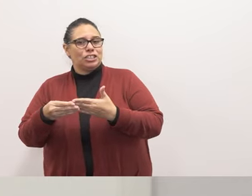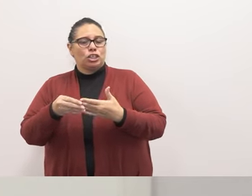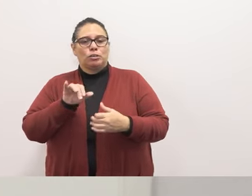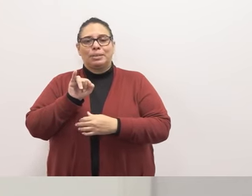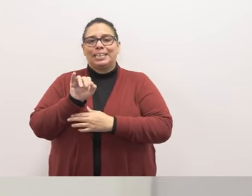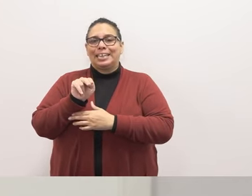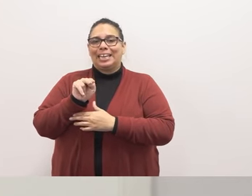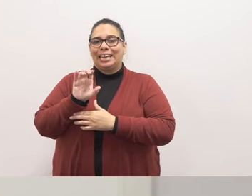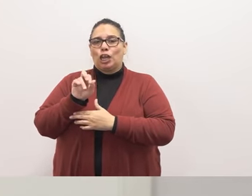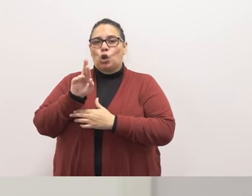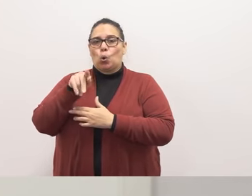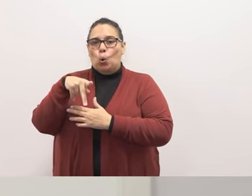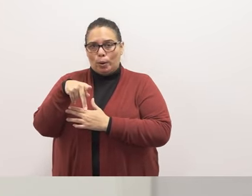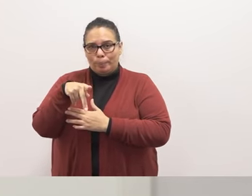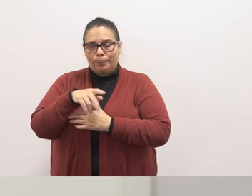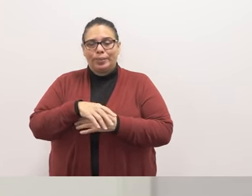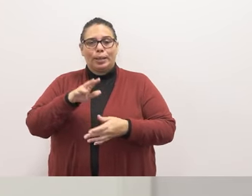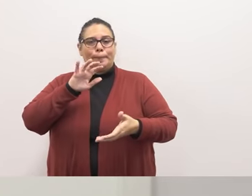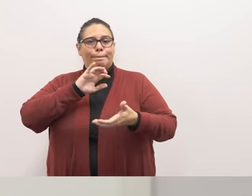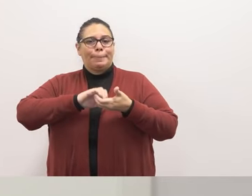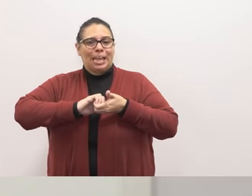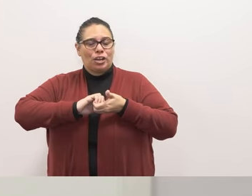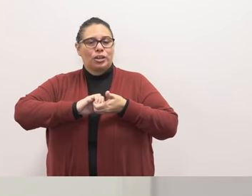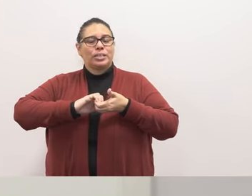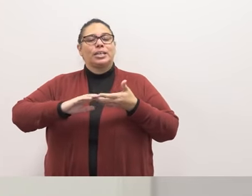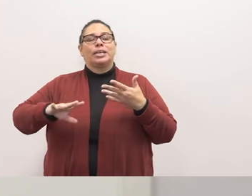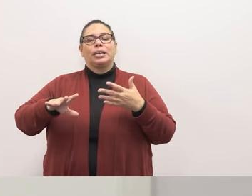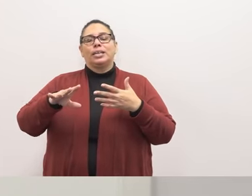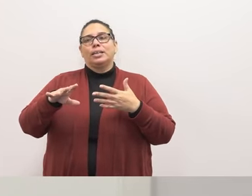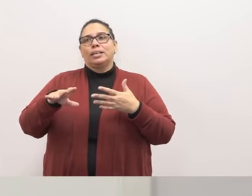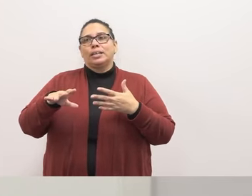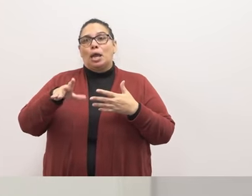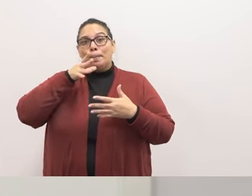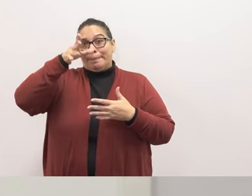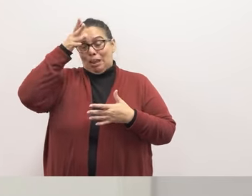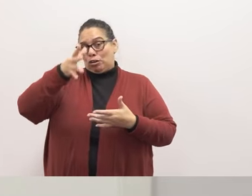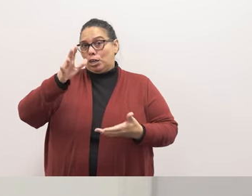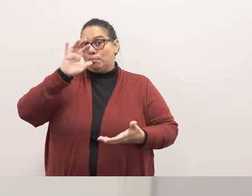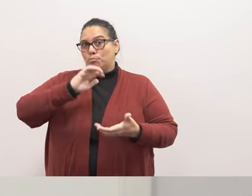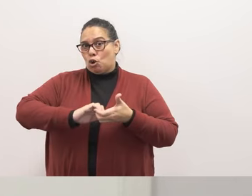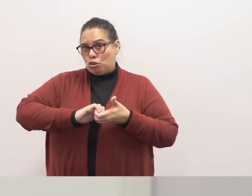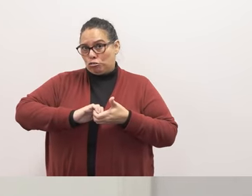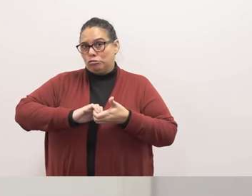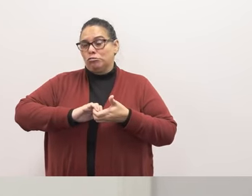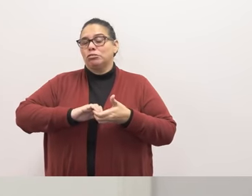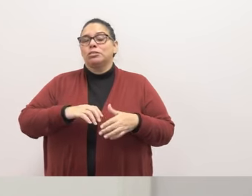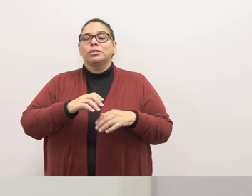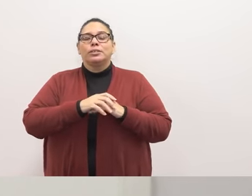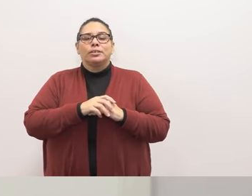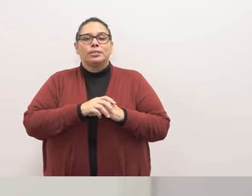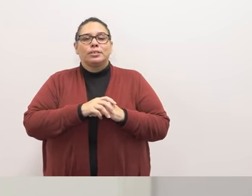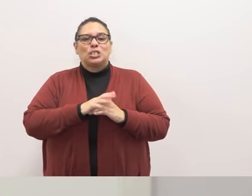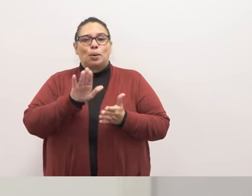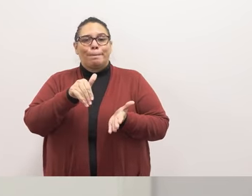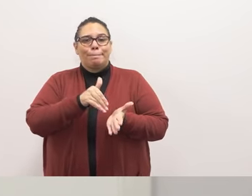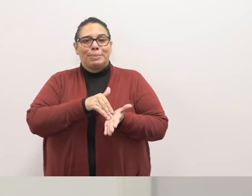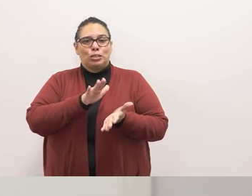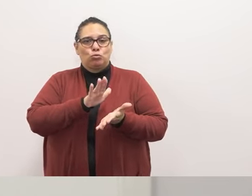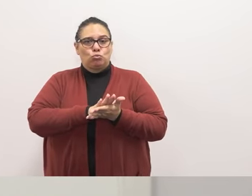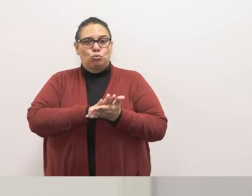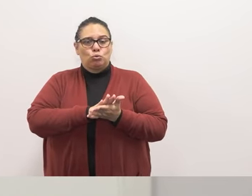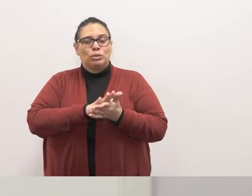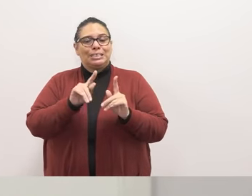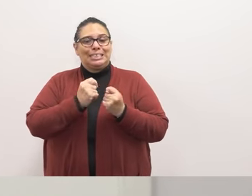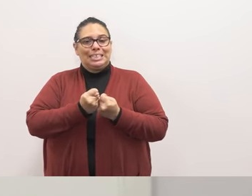parenting partners and calm and kind family facilitator training so these are middle school teams that include teachers